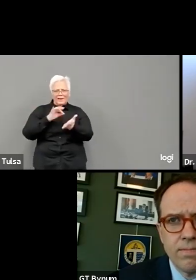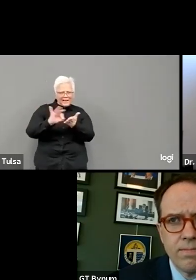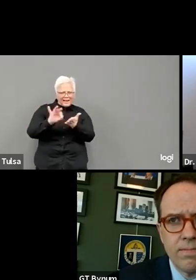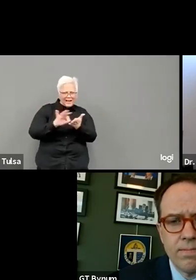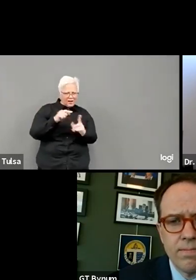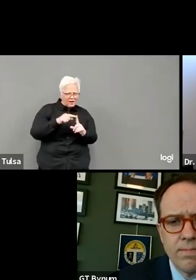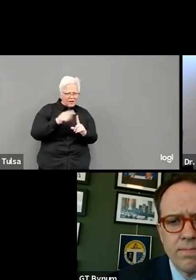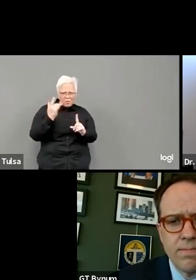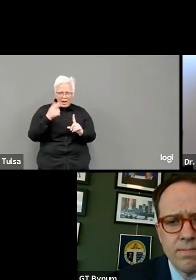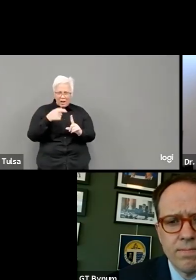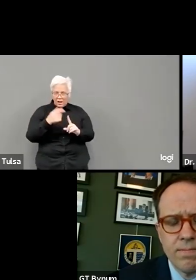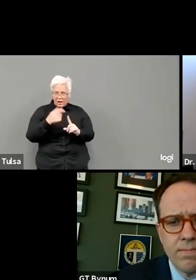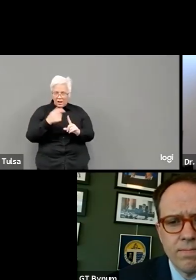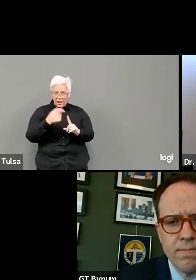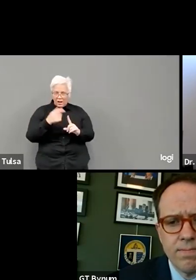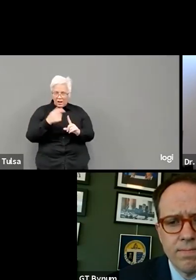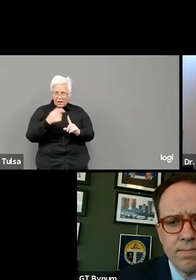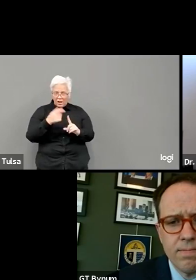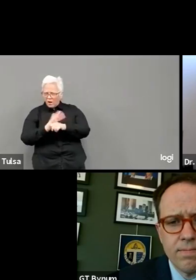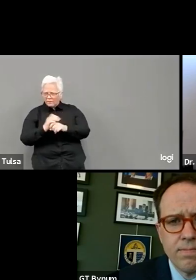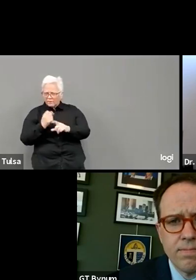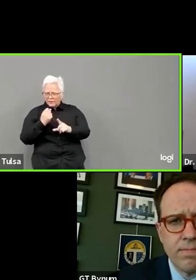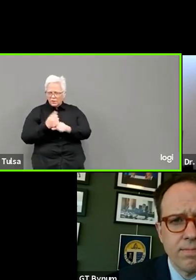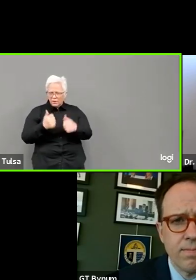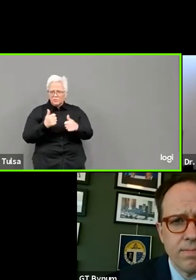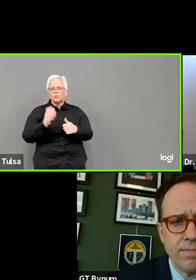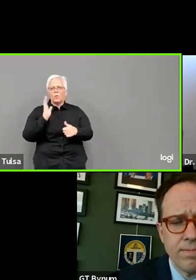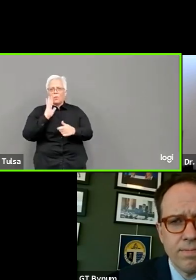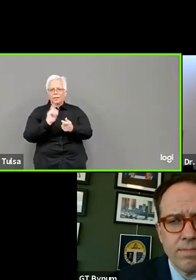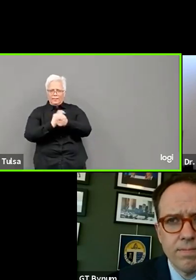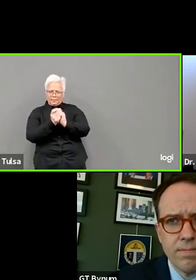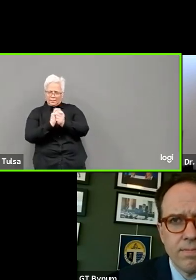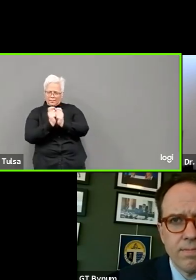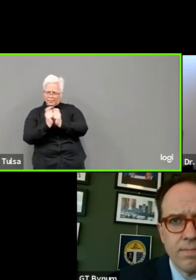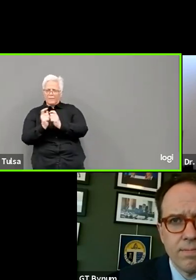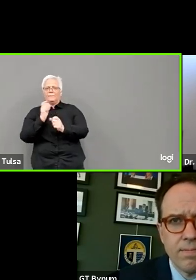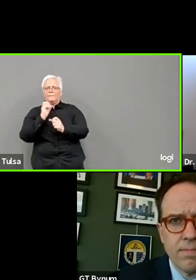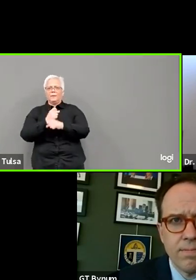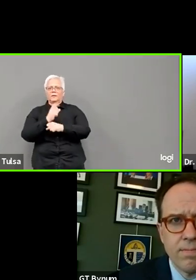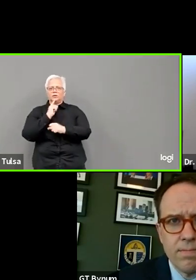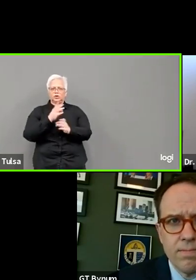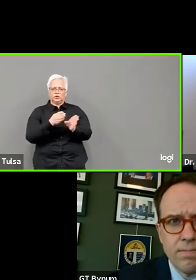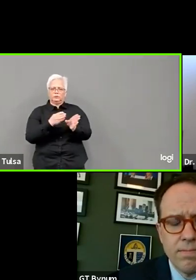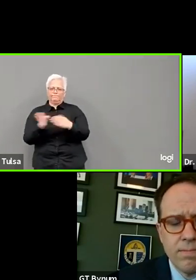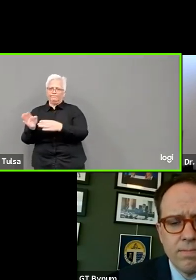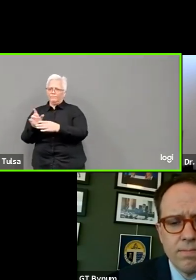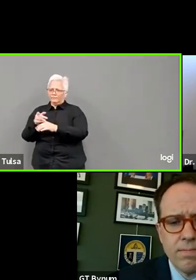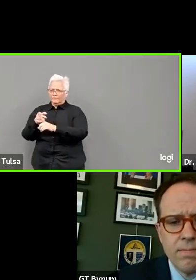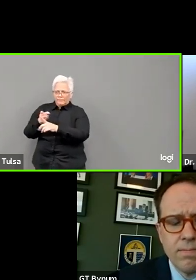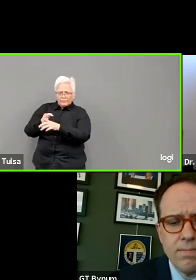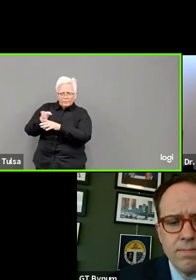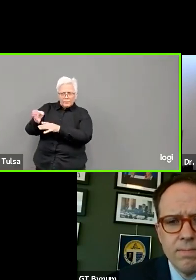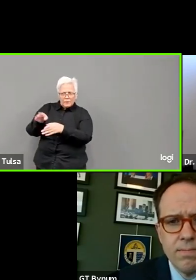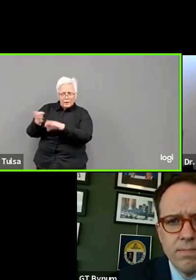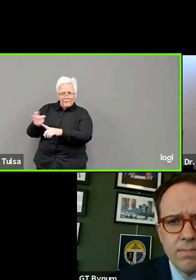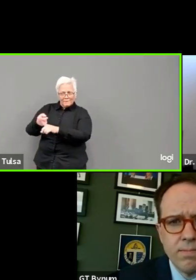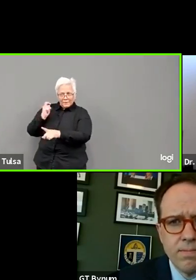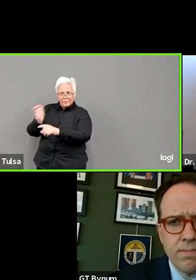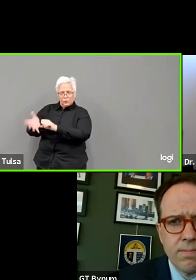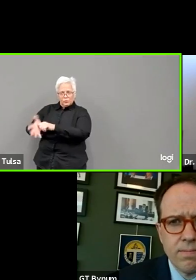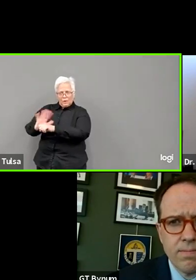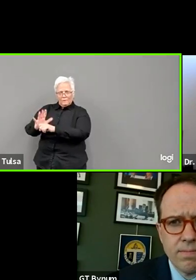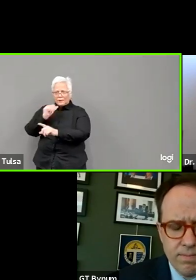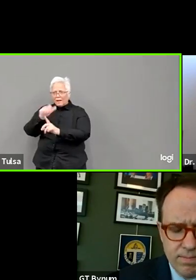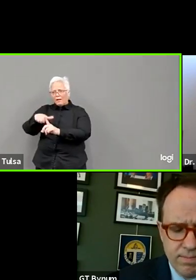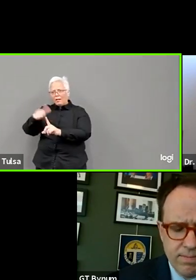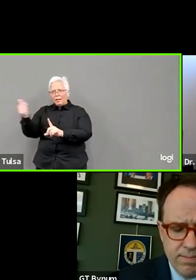must have made up of Tulsa County residents. Thank you, Dr. Dart and kind of a follow-up to that question to Dr. Monks.